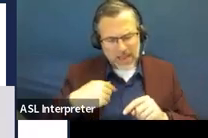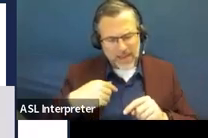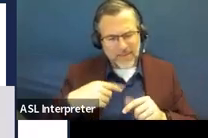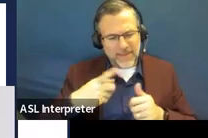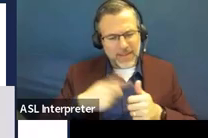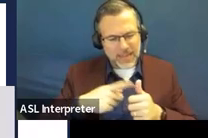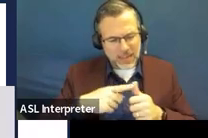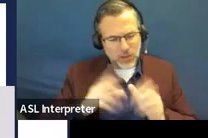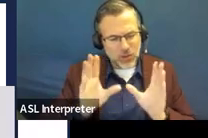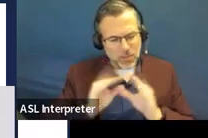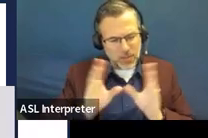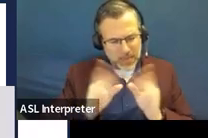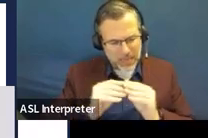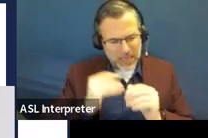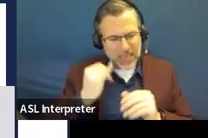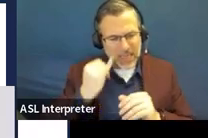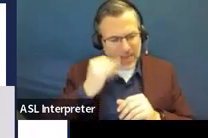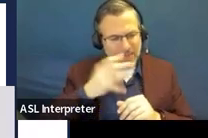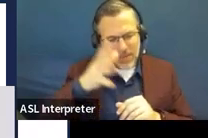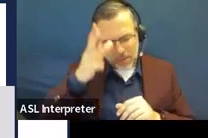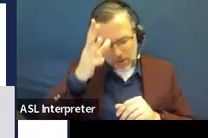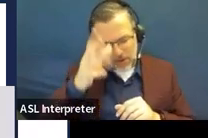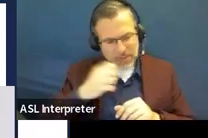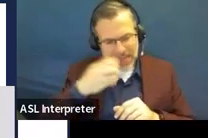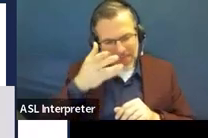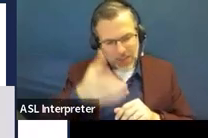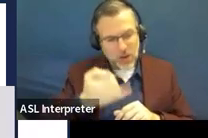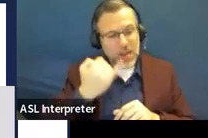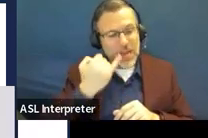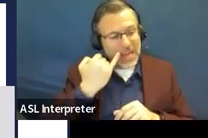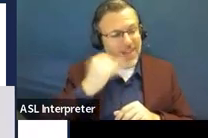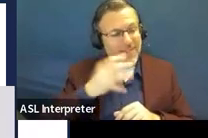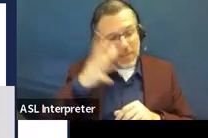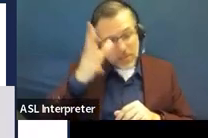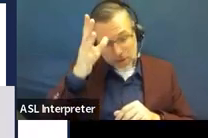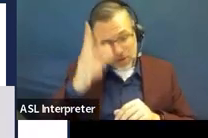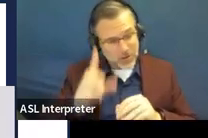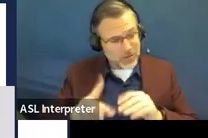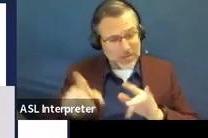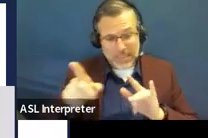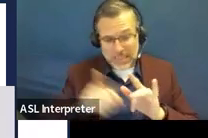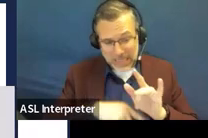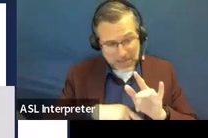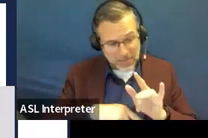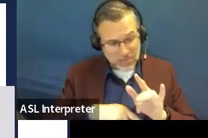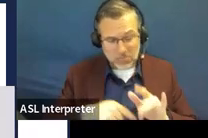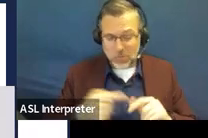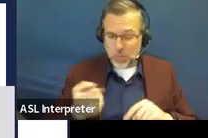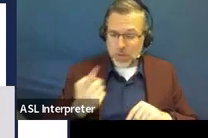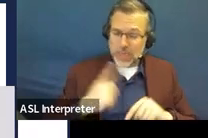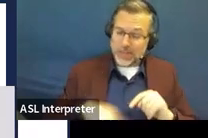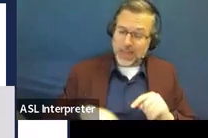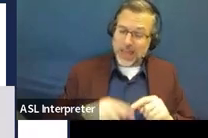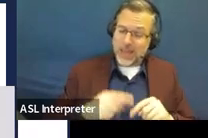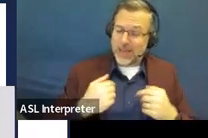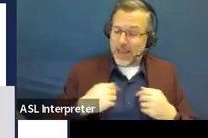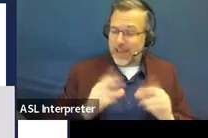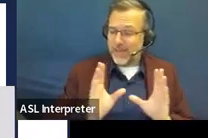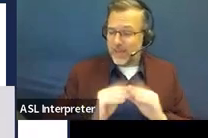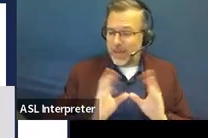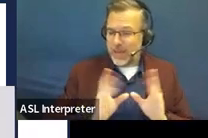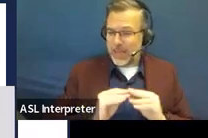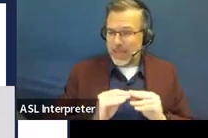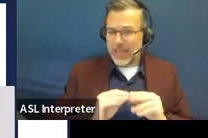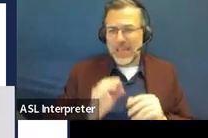without the parent. If there are no show, we can't hold the meeting. So that is a good question for Colette,